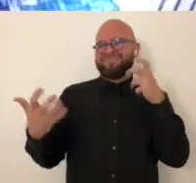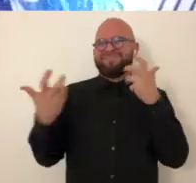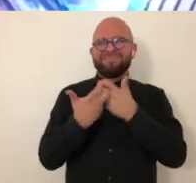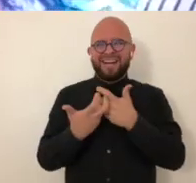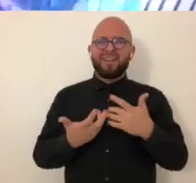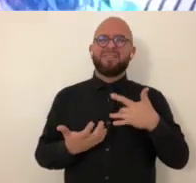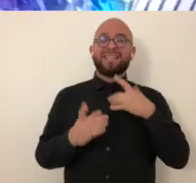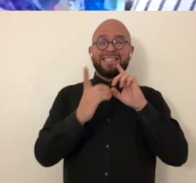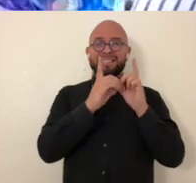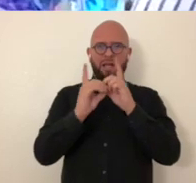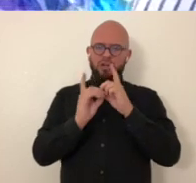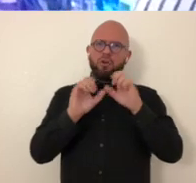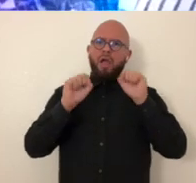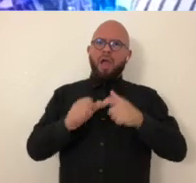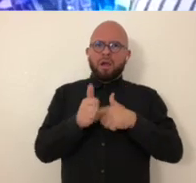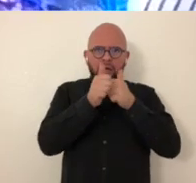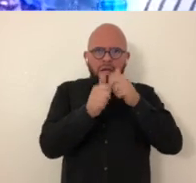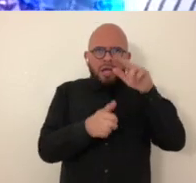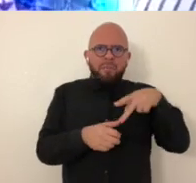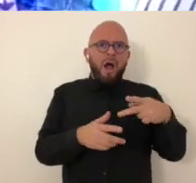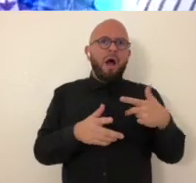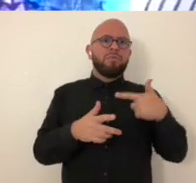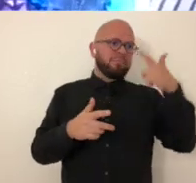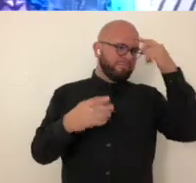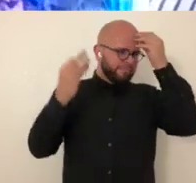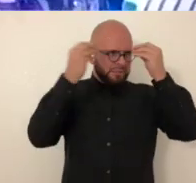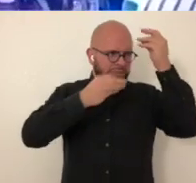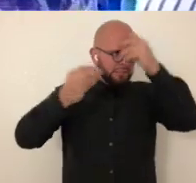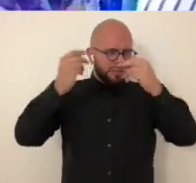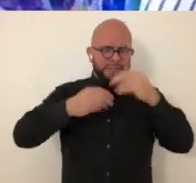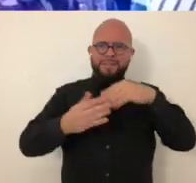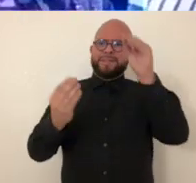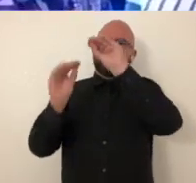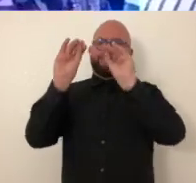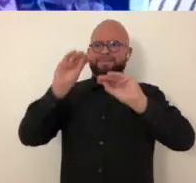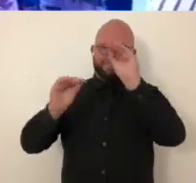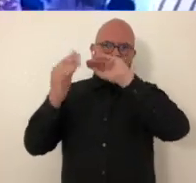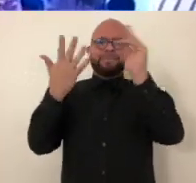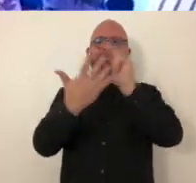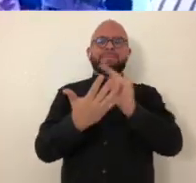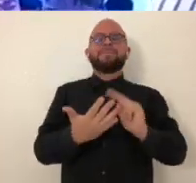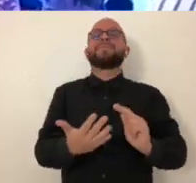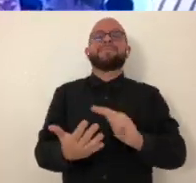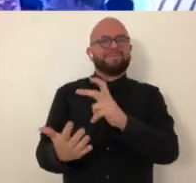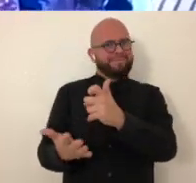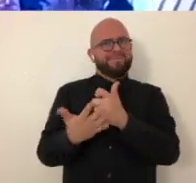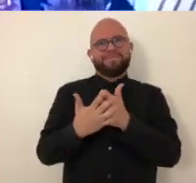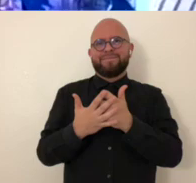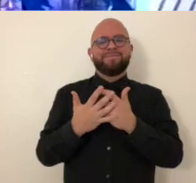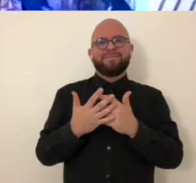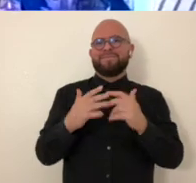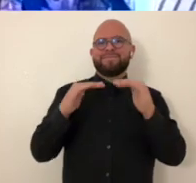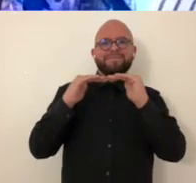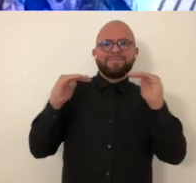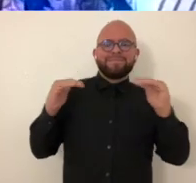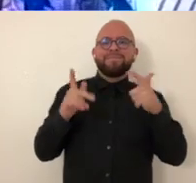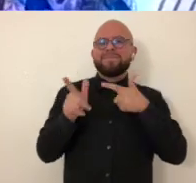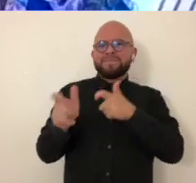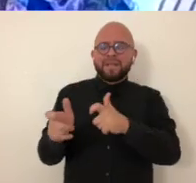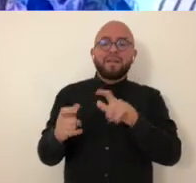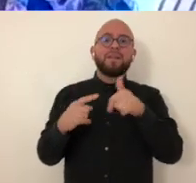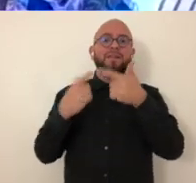brain works at with what i can do physically so i think you know digital helps me work more at the speed of what i can think through things